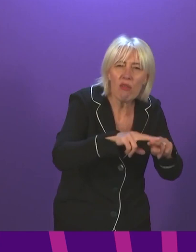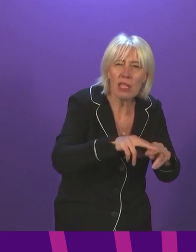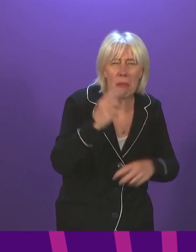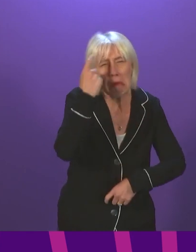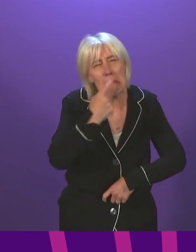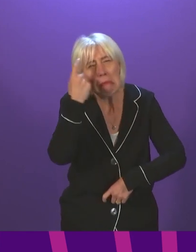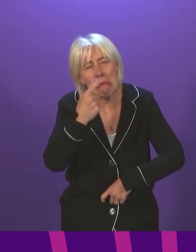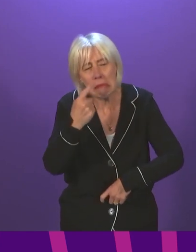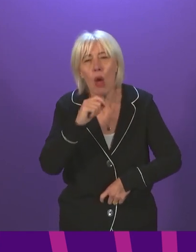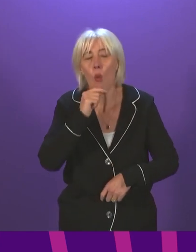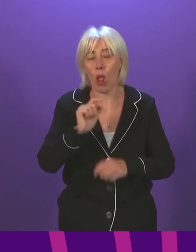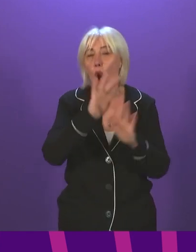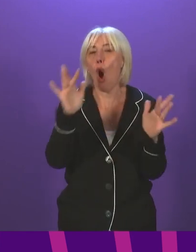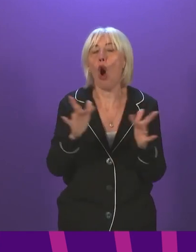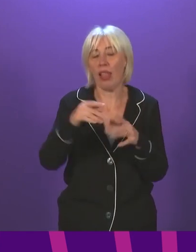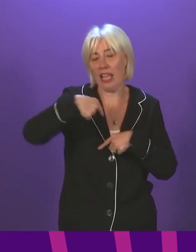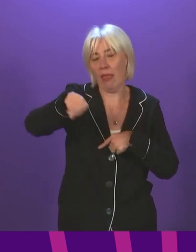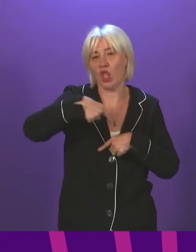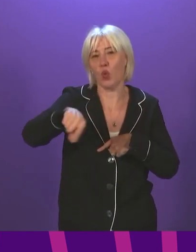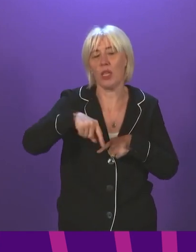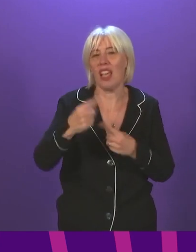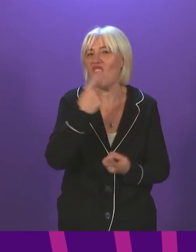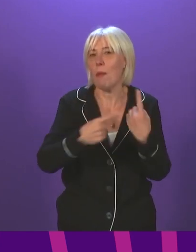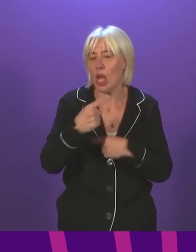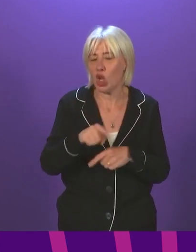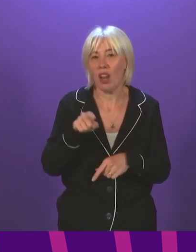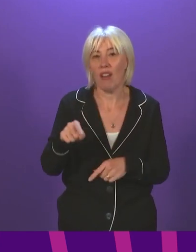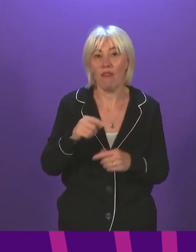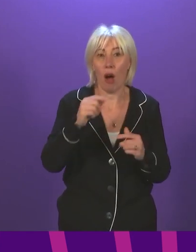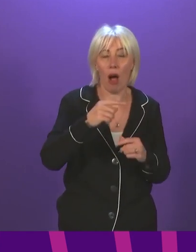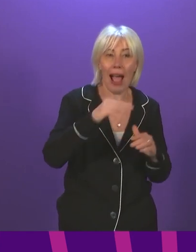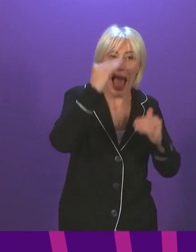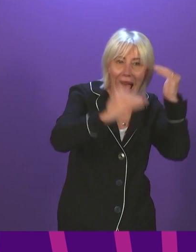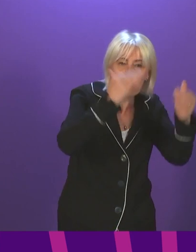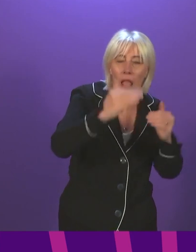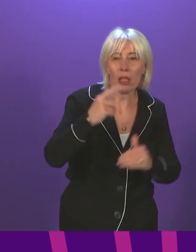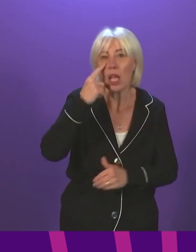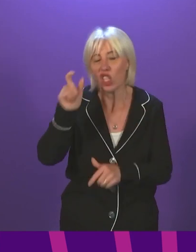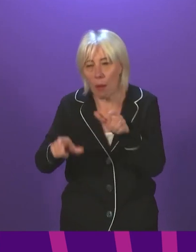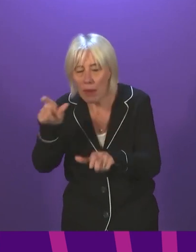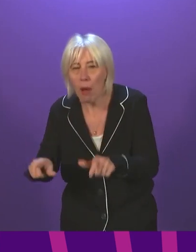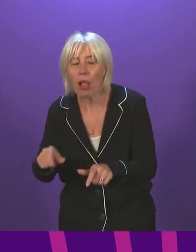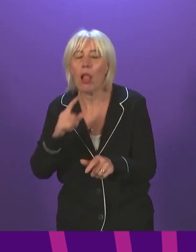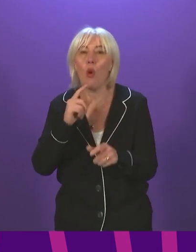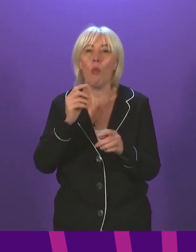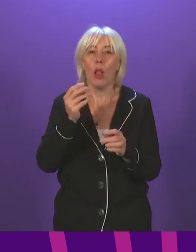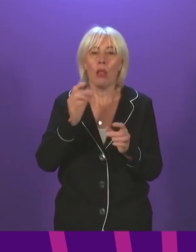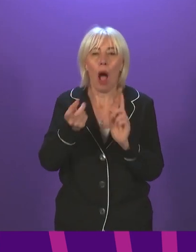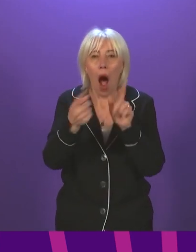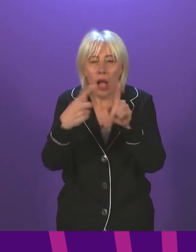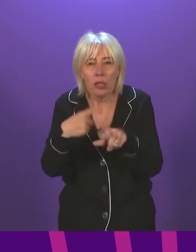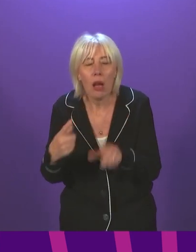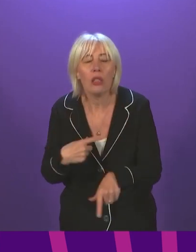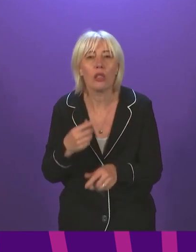later this week. It will be appropriate to both young people and adults. It will seek to answer questions and provide balanced